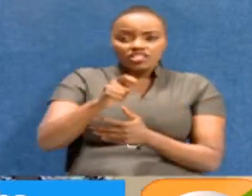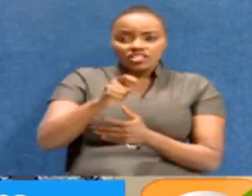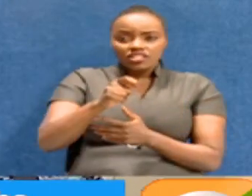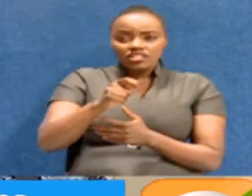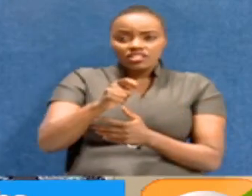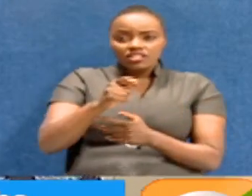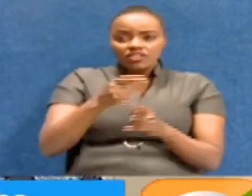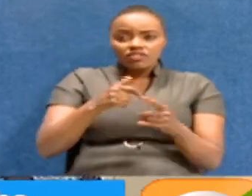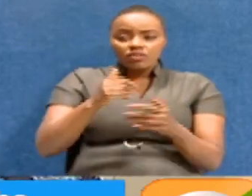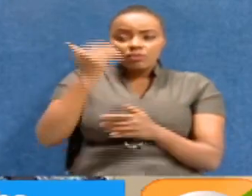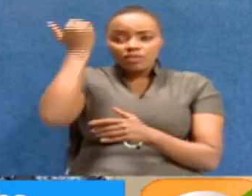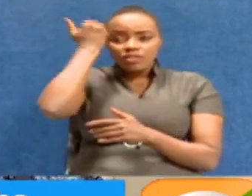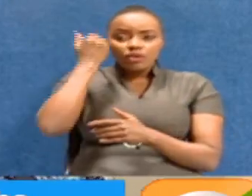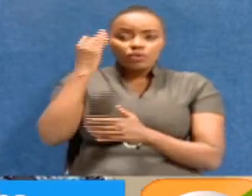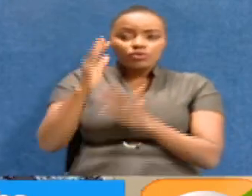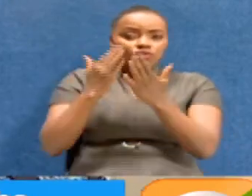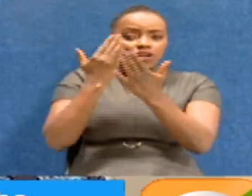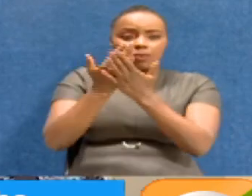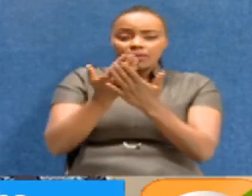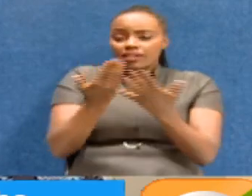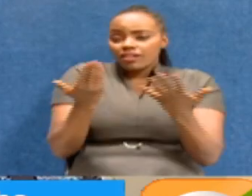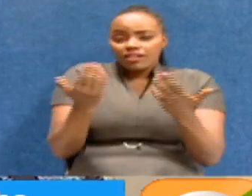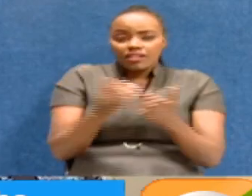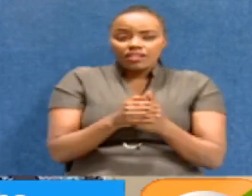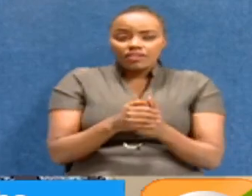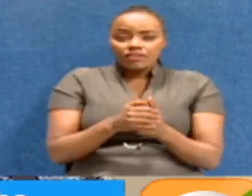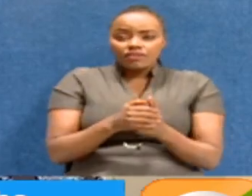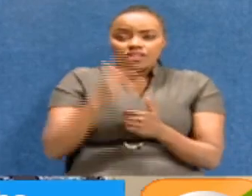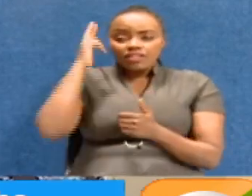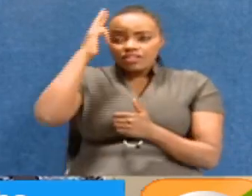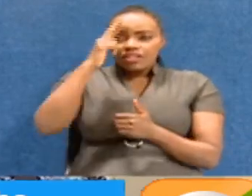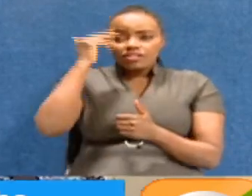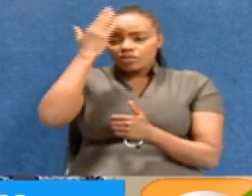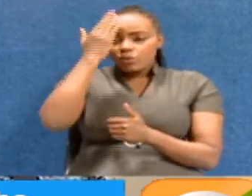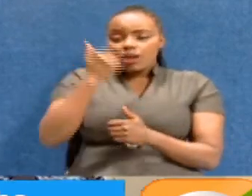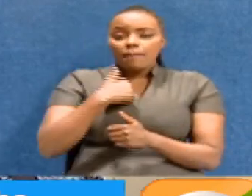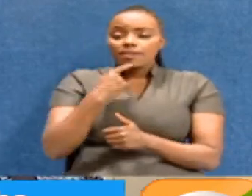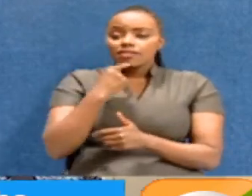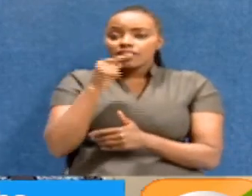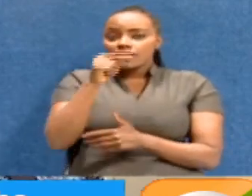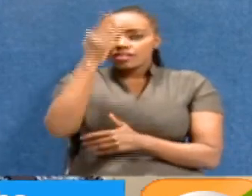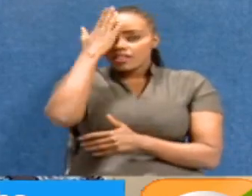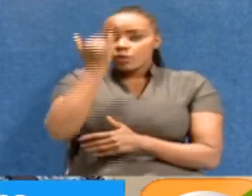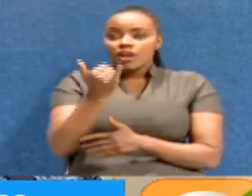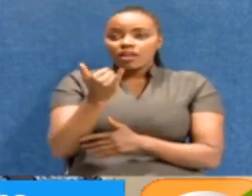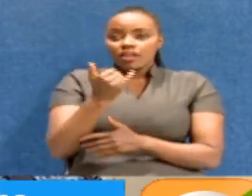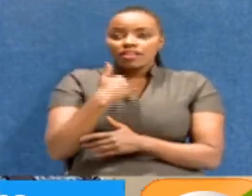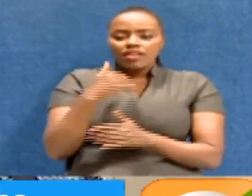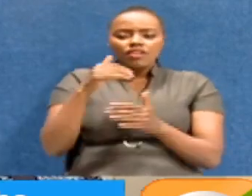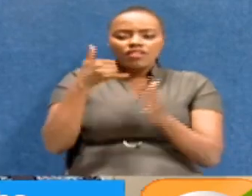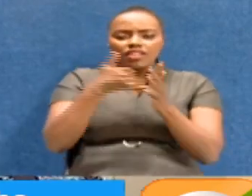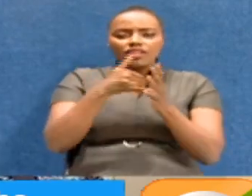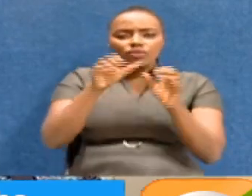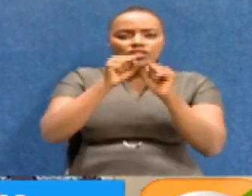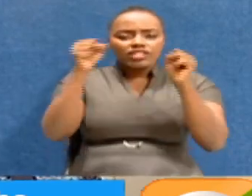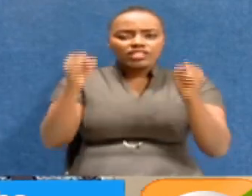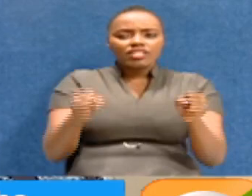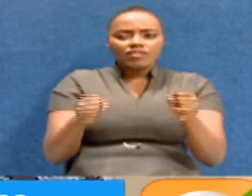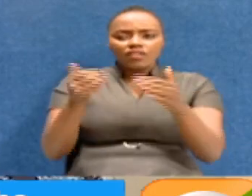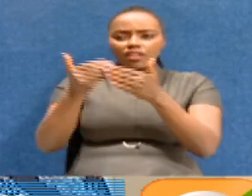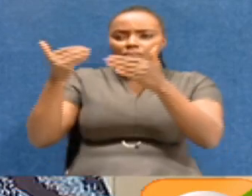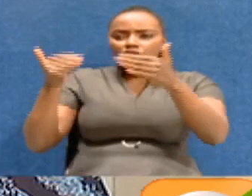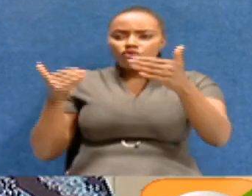Court of Appeal. Why not? The reason as to why I say that is because they are already in the system. The